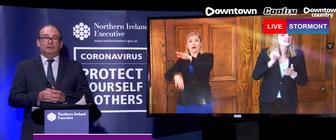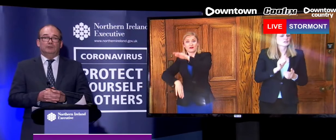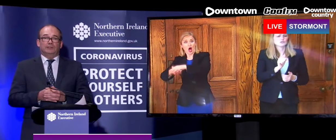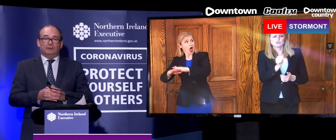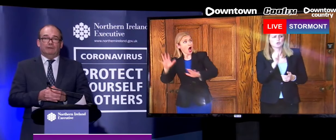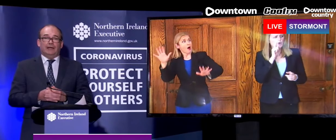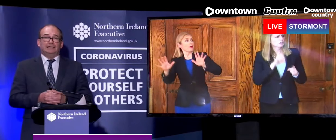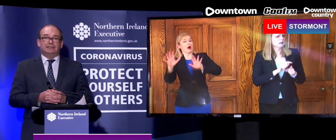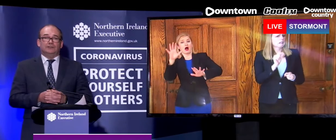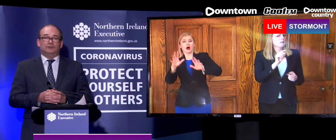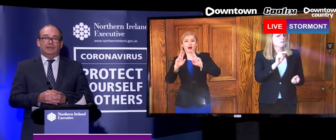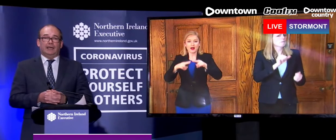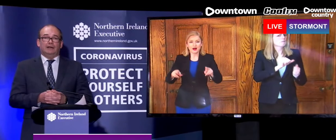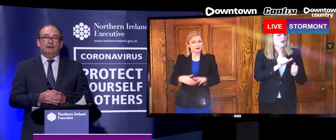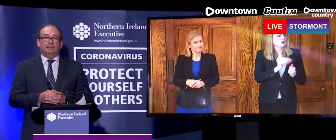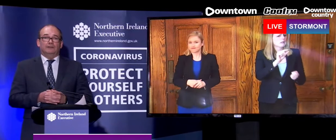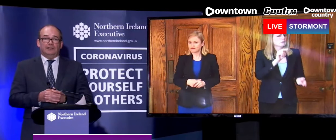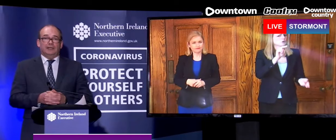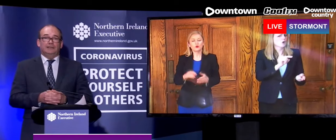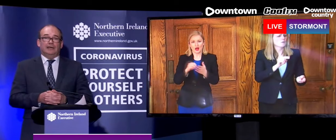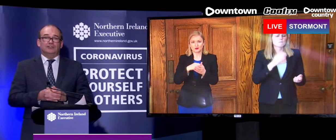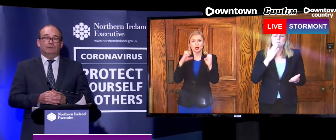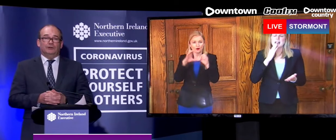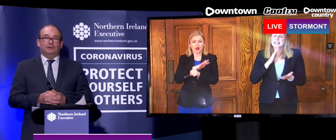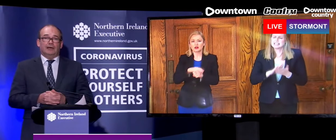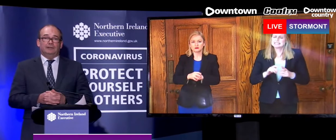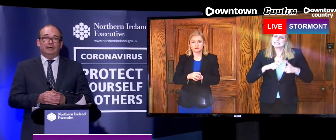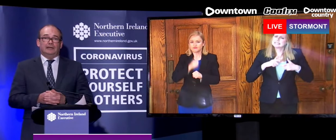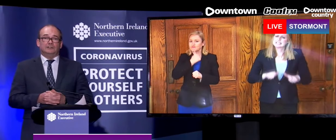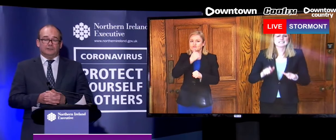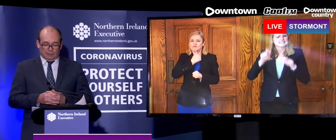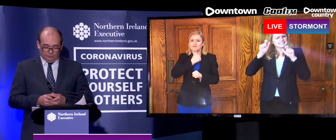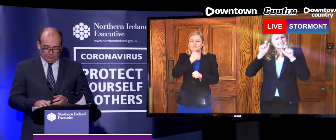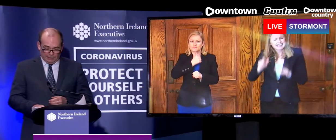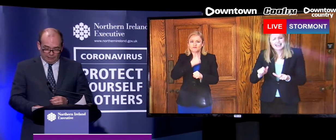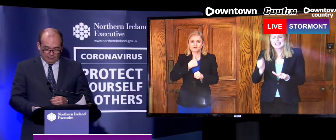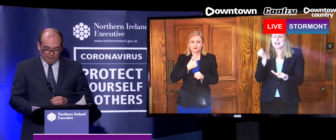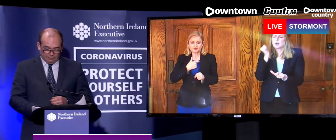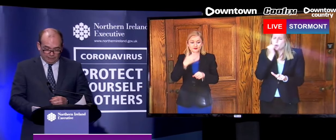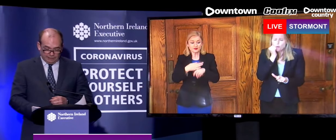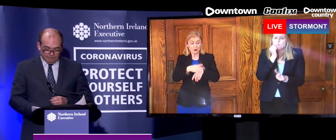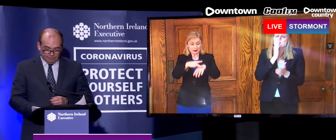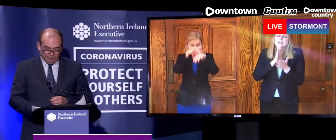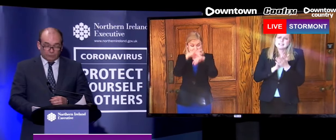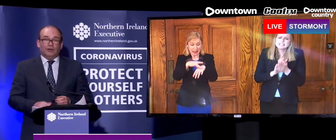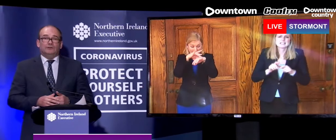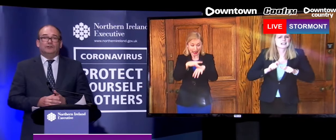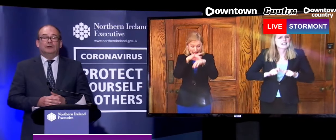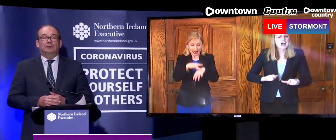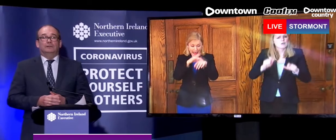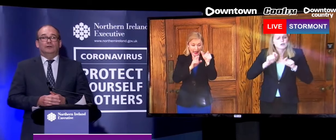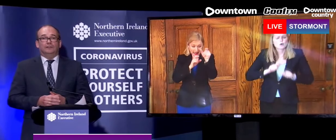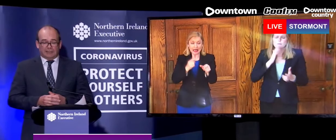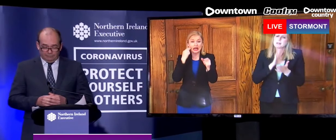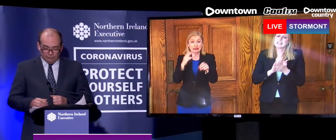difference between someone having access to the care that they need and someone not having access to the care that they need. So now